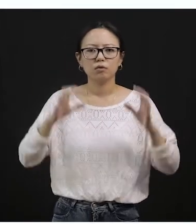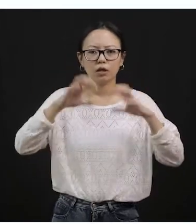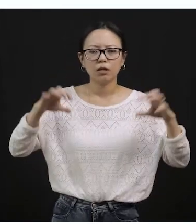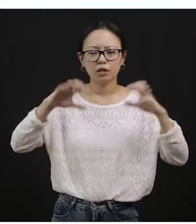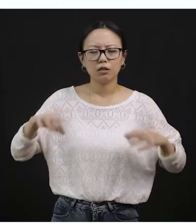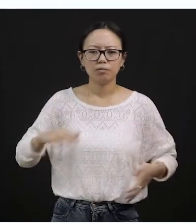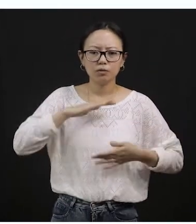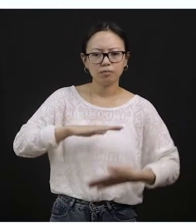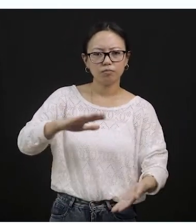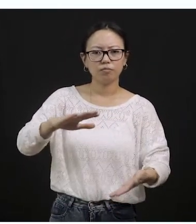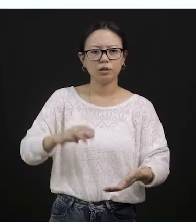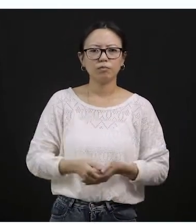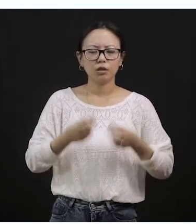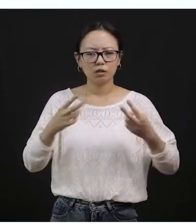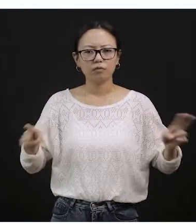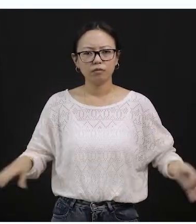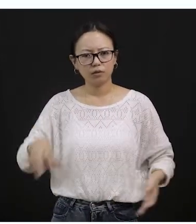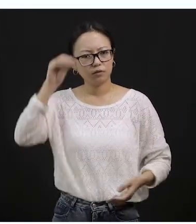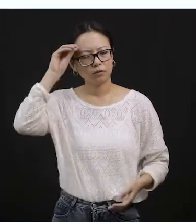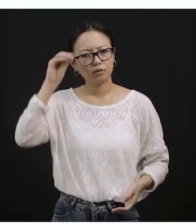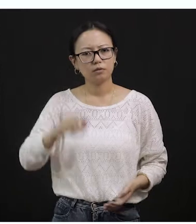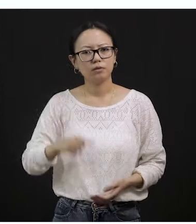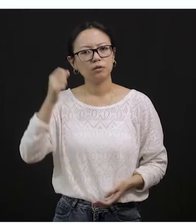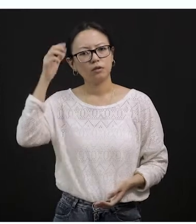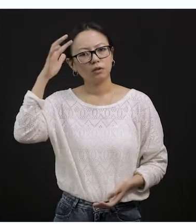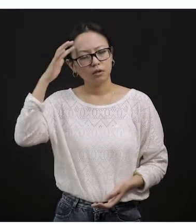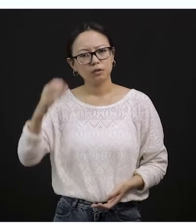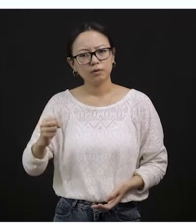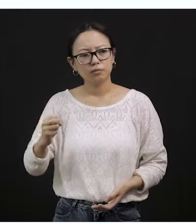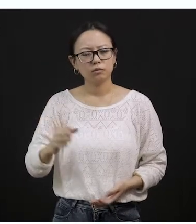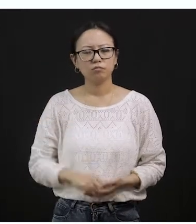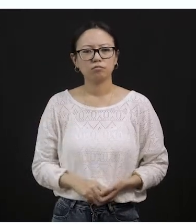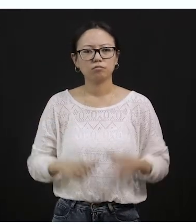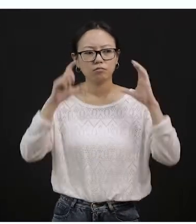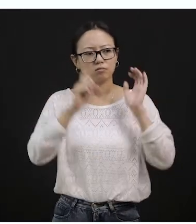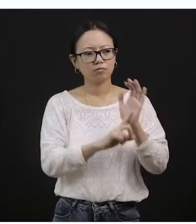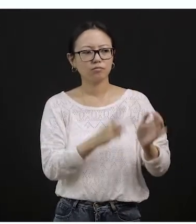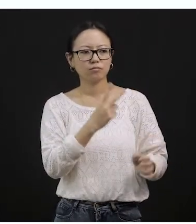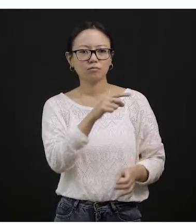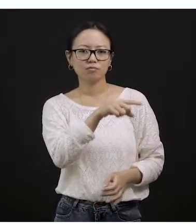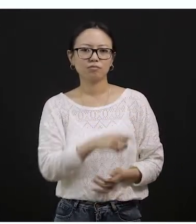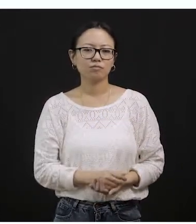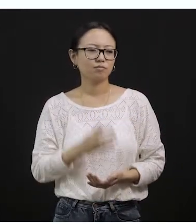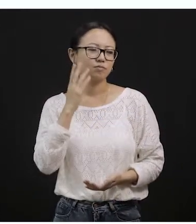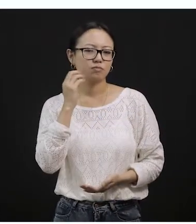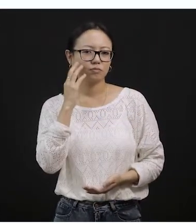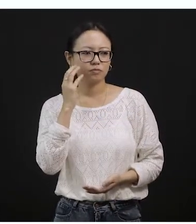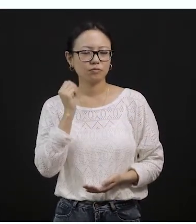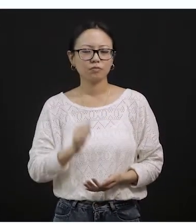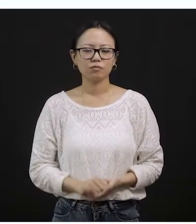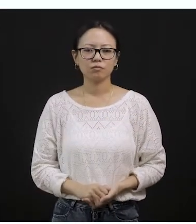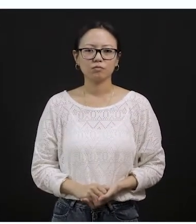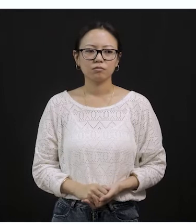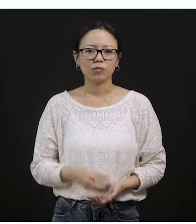at the picture. Oh, so adorable, right? Such an adorable picture. So these are the babies of some